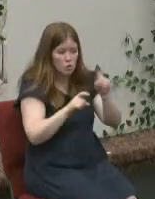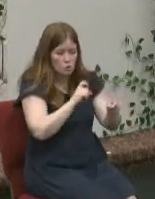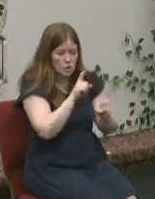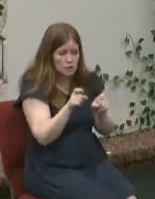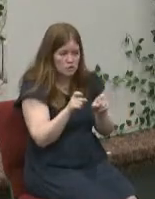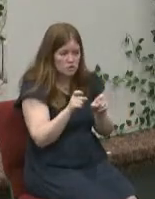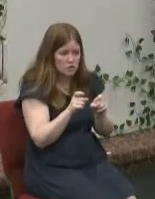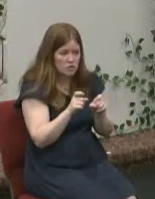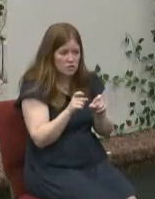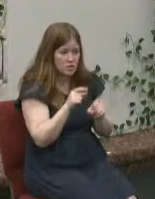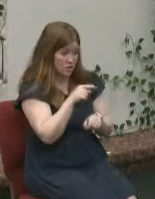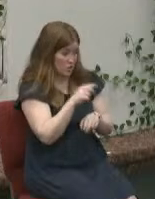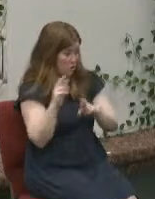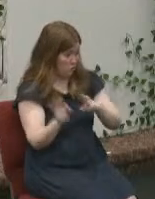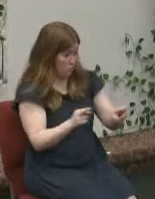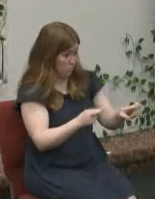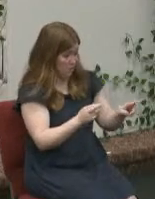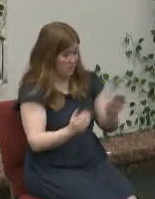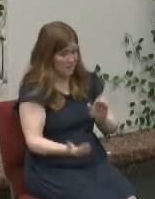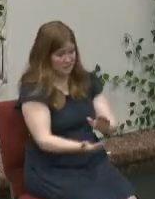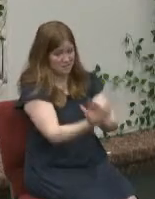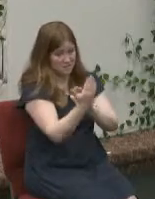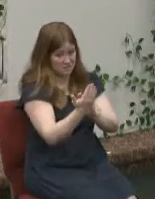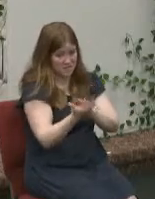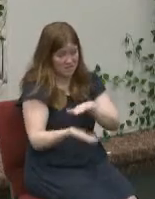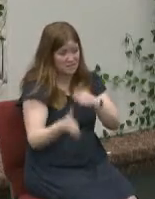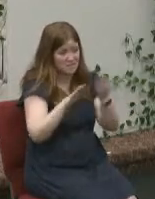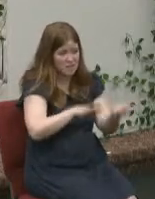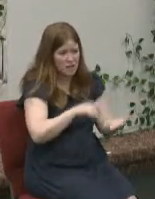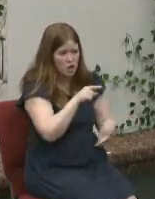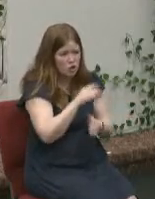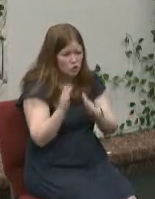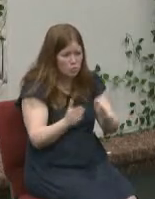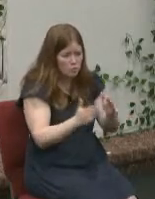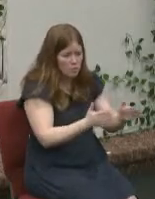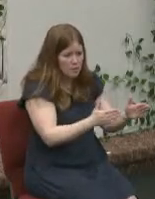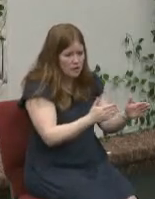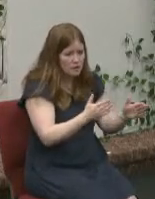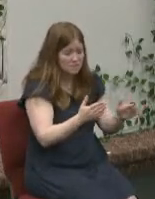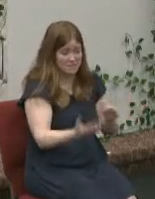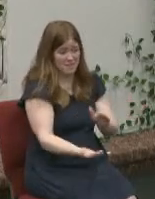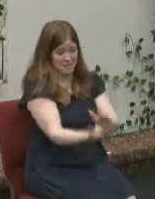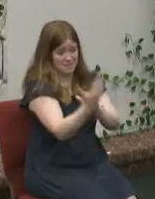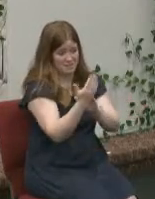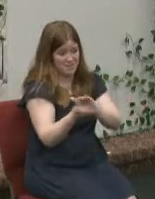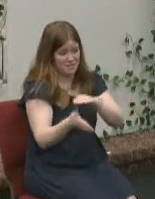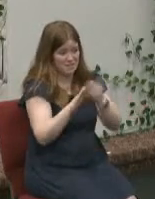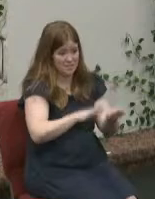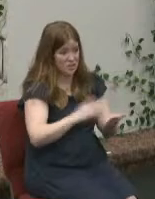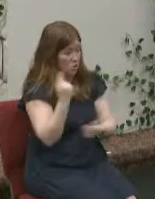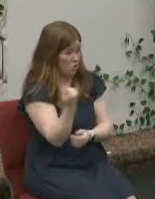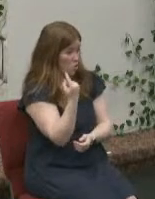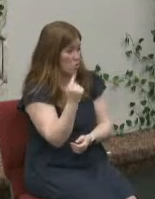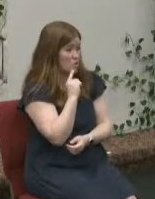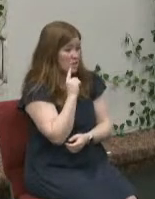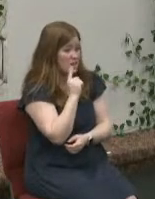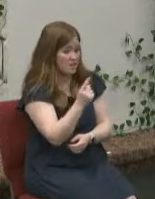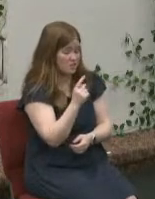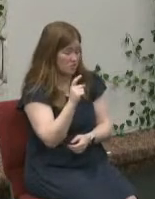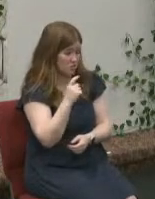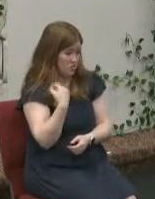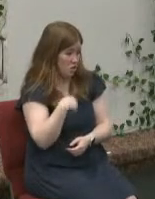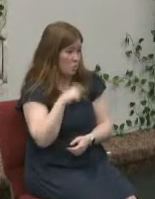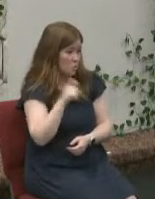are you ready to face it are you prepared for it the answer can only be yes